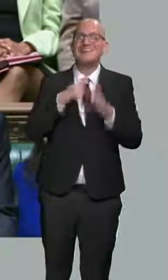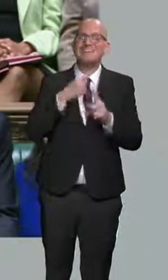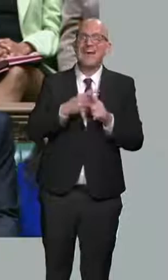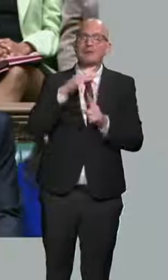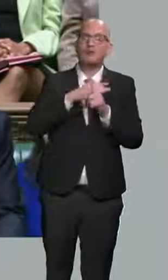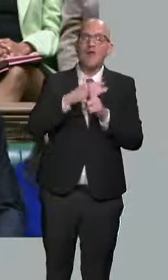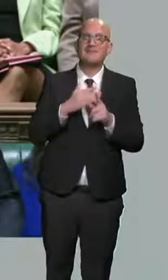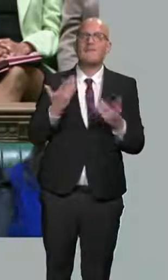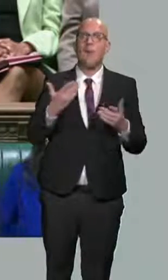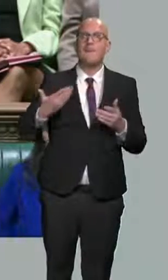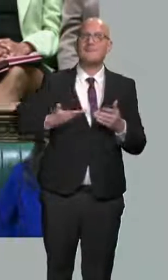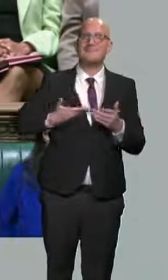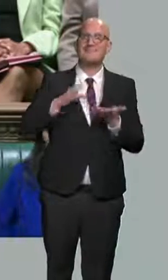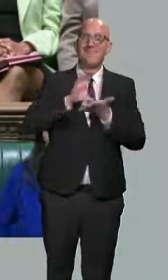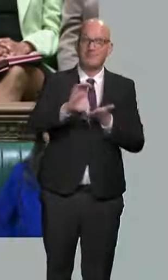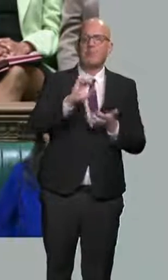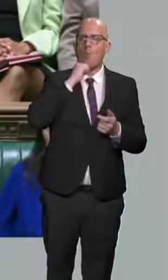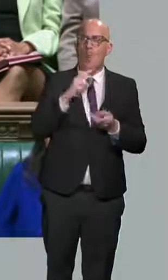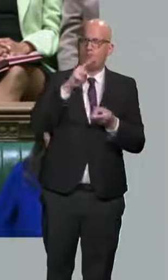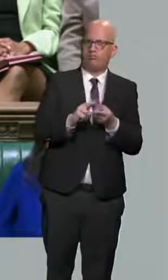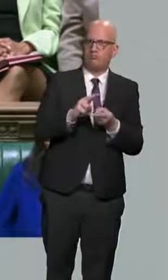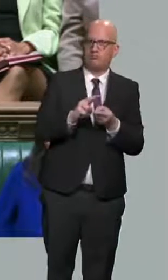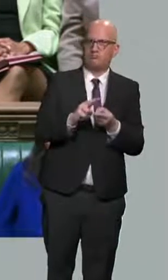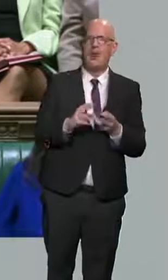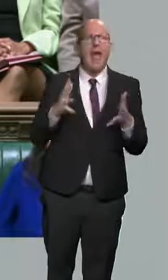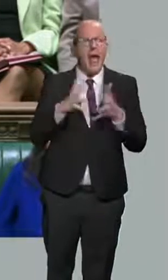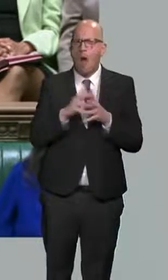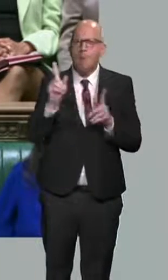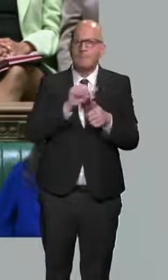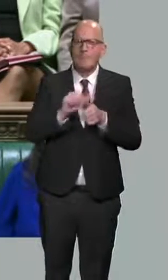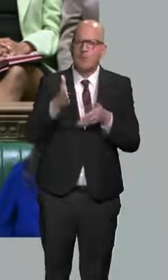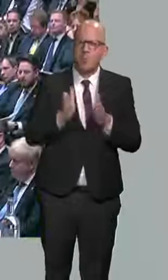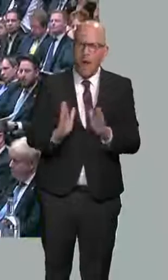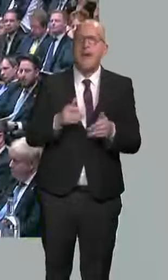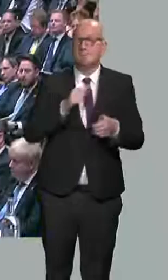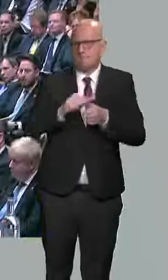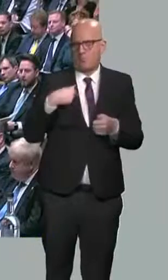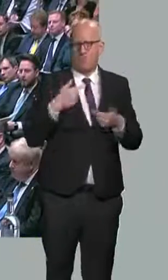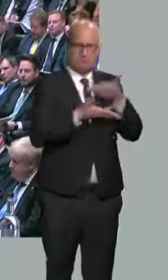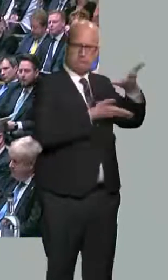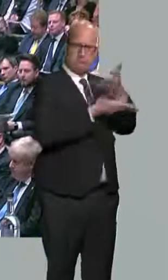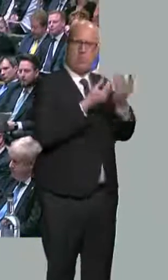investment. And I look forward to discussing the best ways to do that with businesses. People, capital,